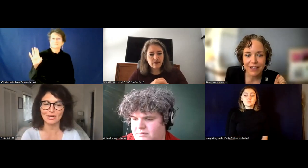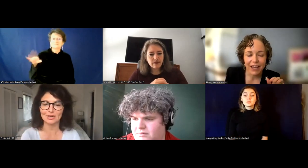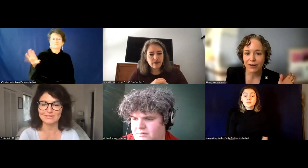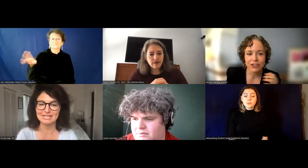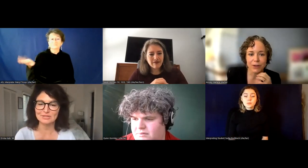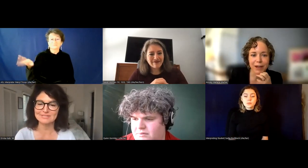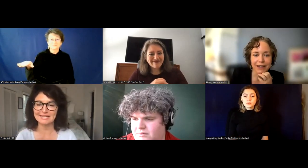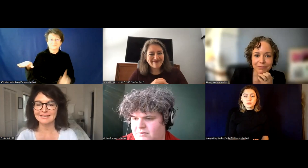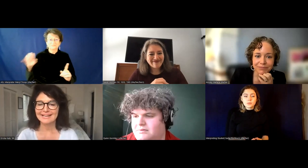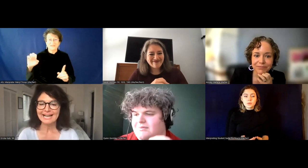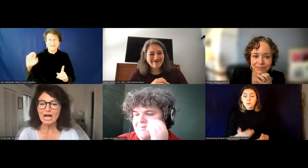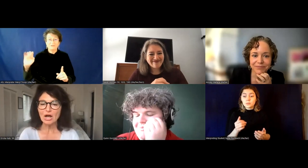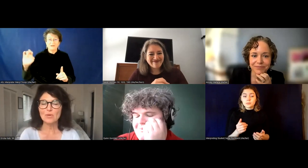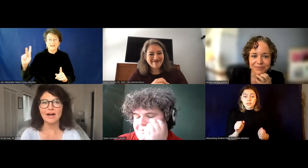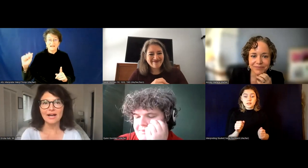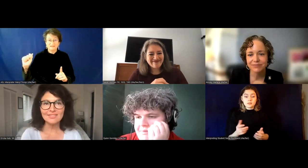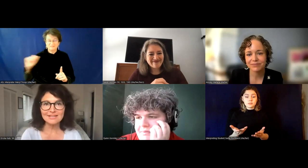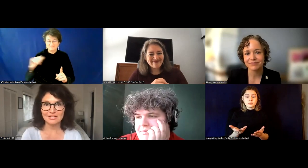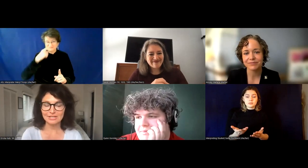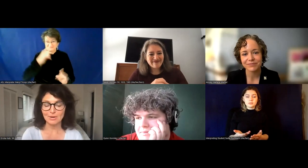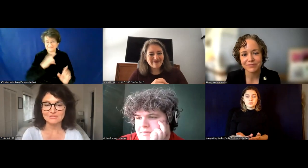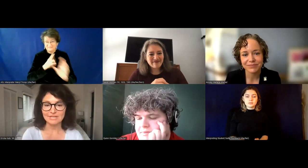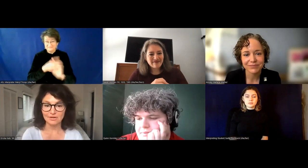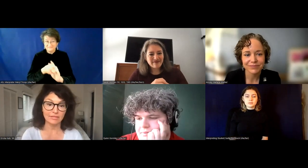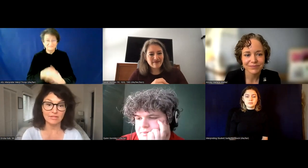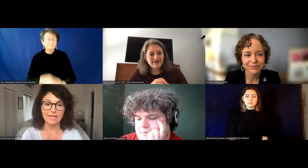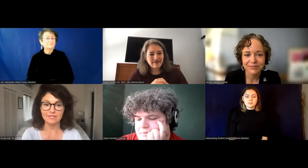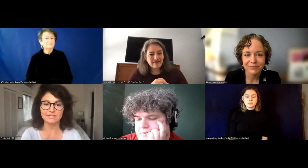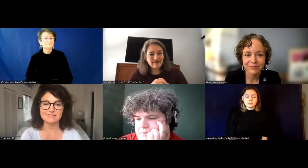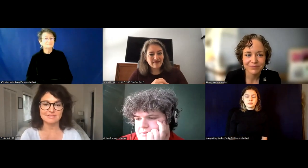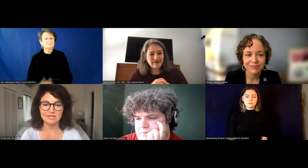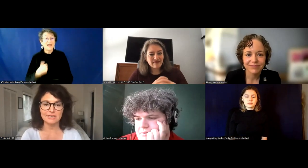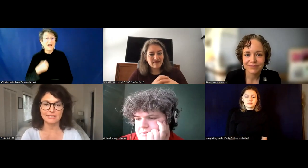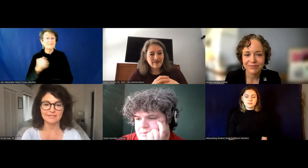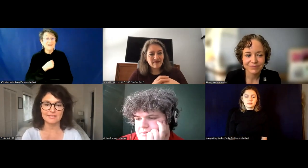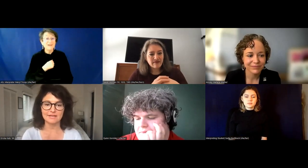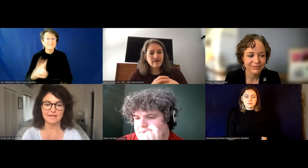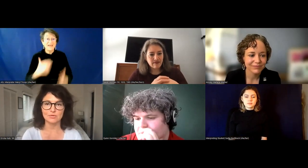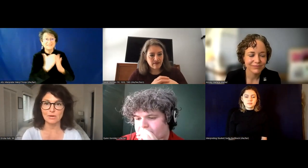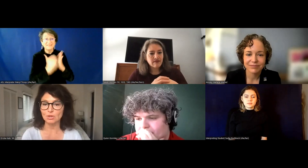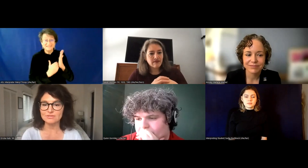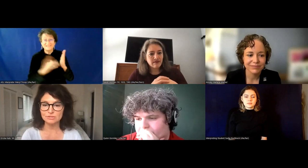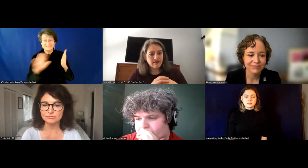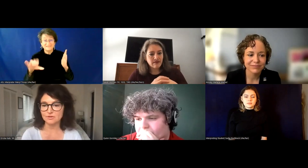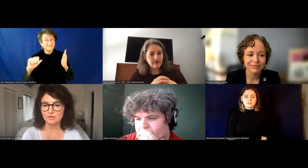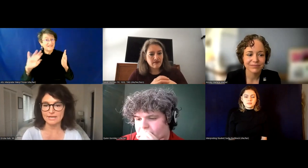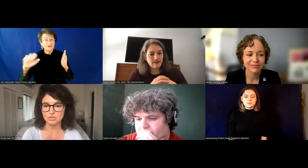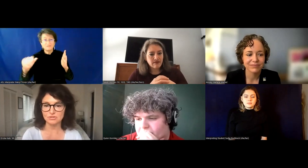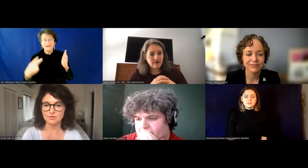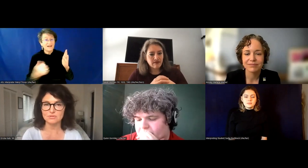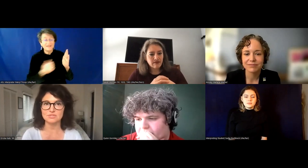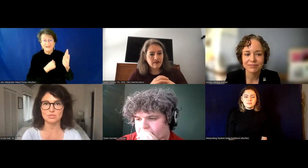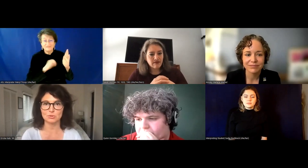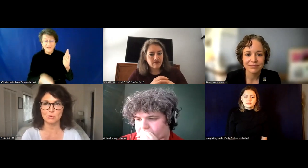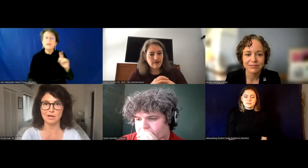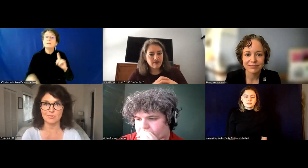in on? you're okay. Jump back in. Mm Um, I think, you know, another, I love that list, Sarah, and I think I, I would also refer HR